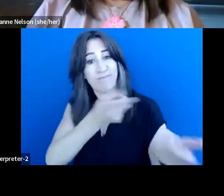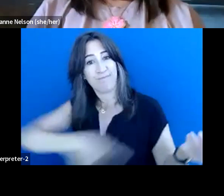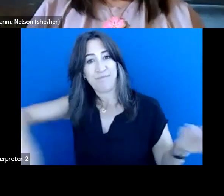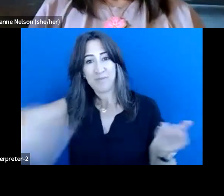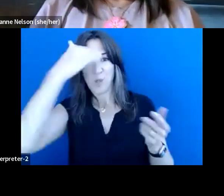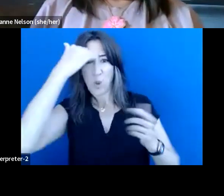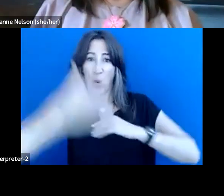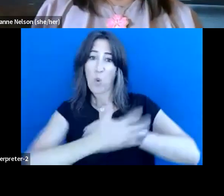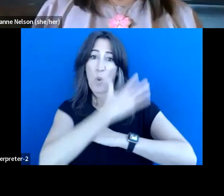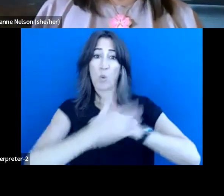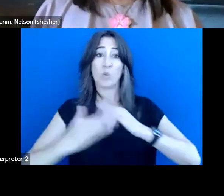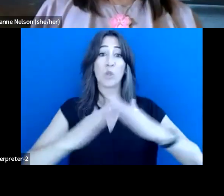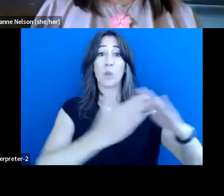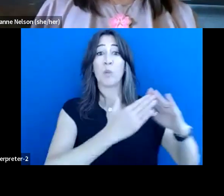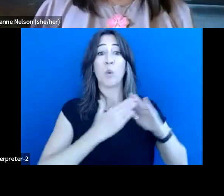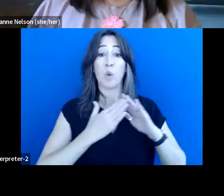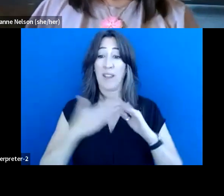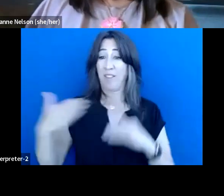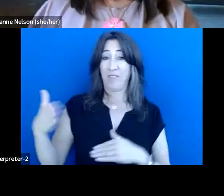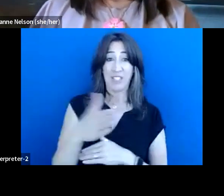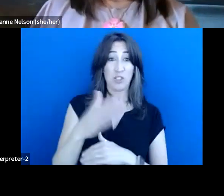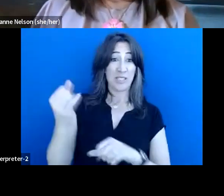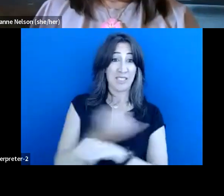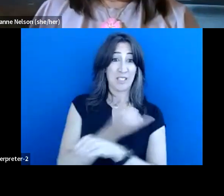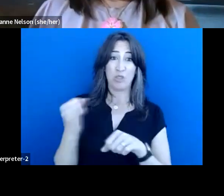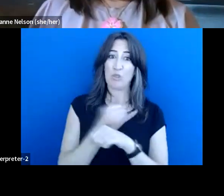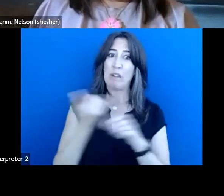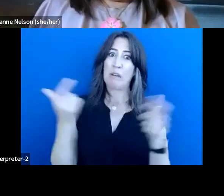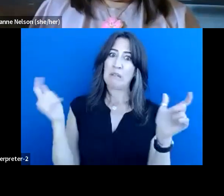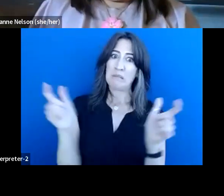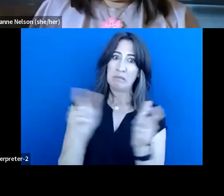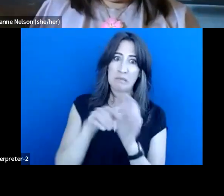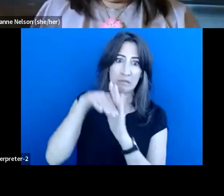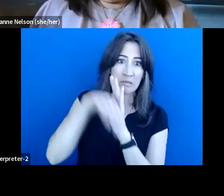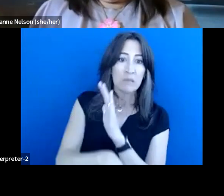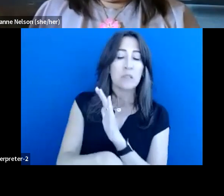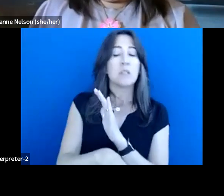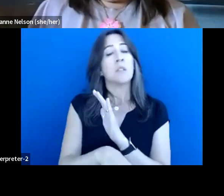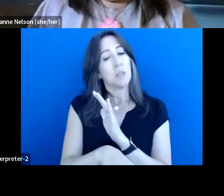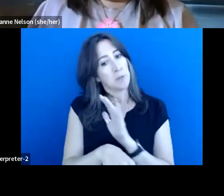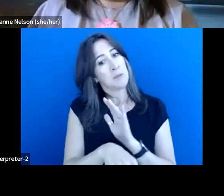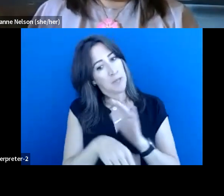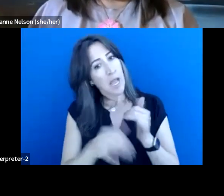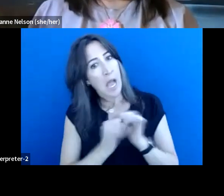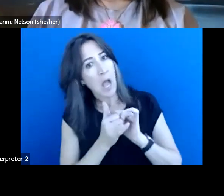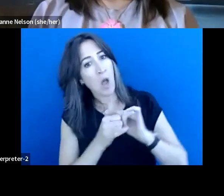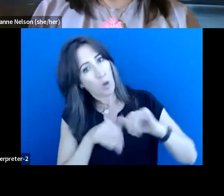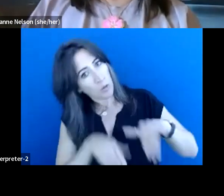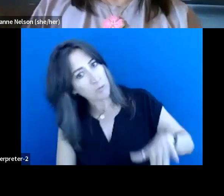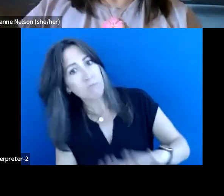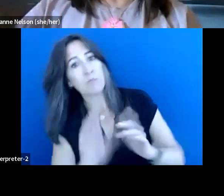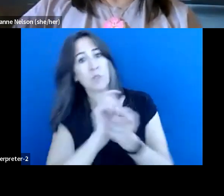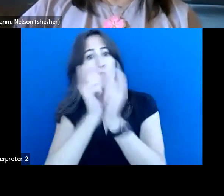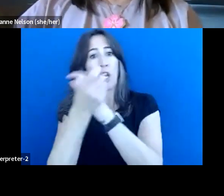fishing is a dying industry in some species. So a lot of that training that would have went along with your children and